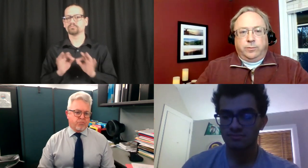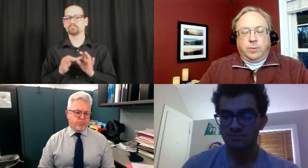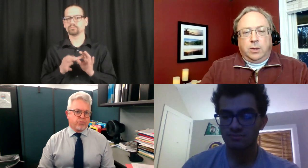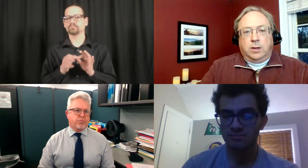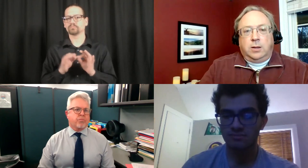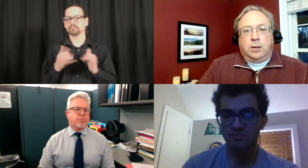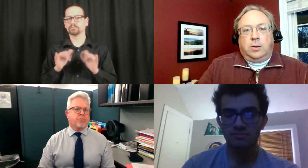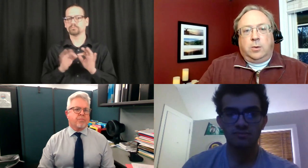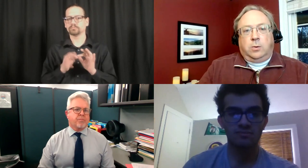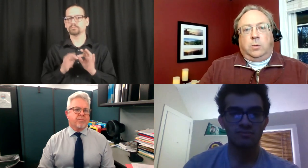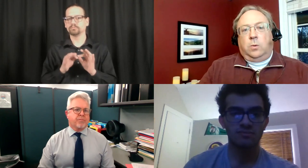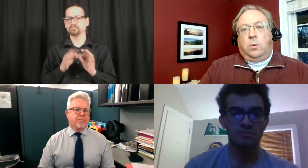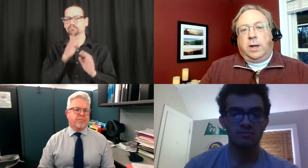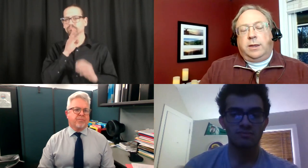say?